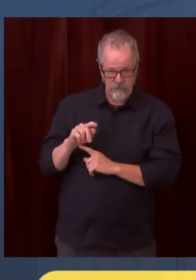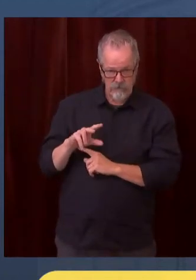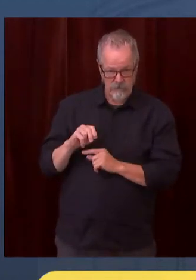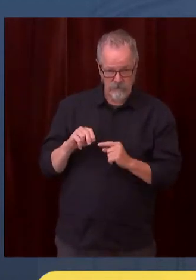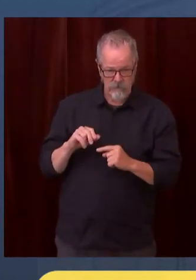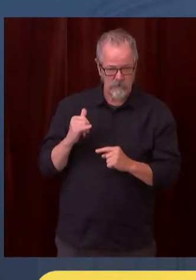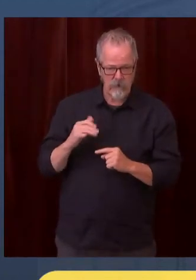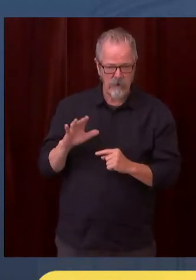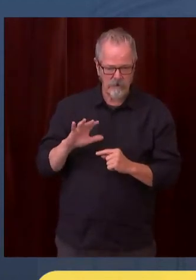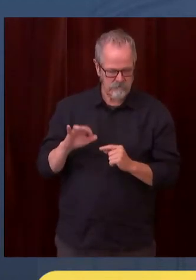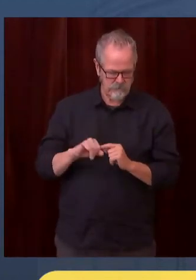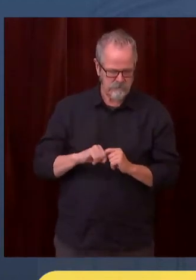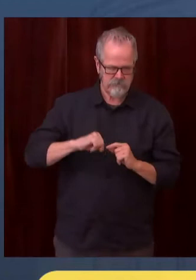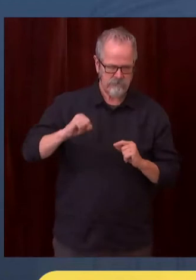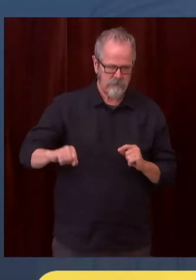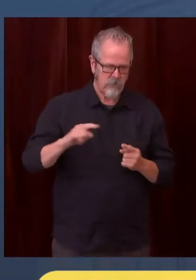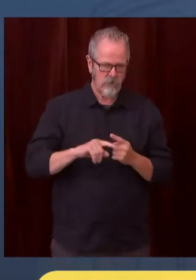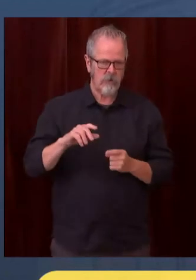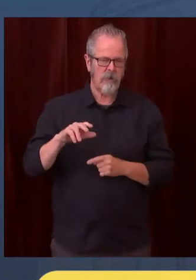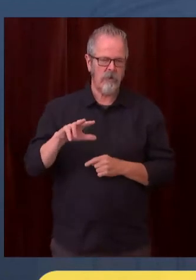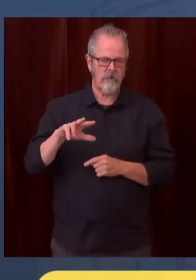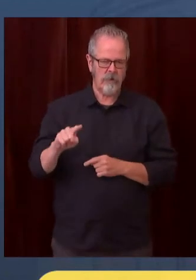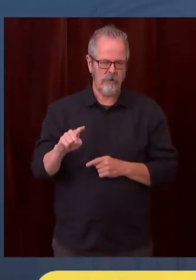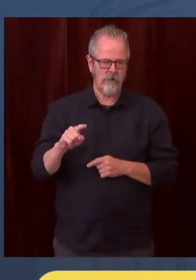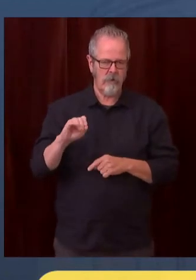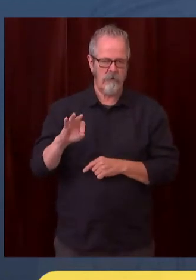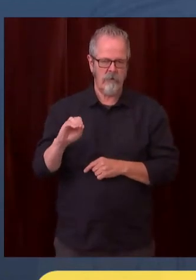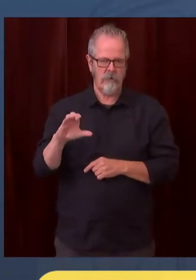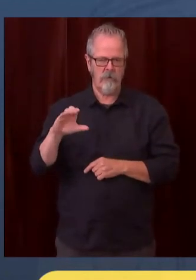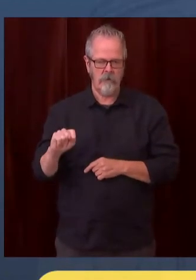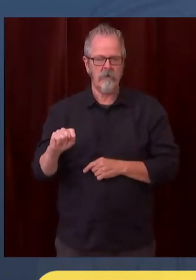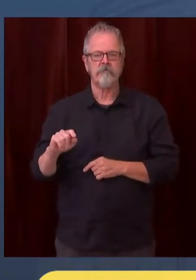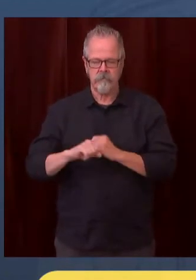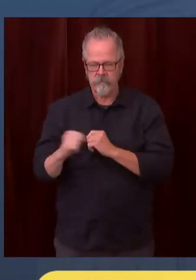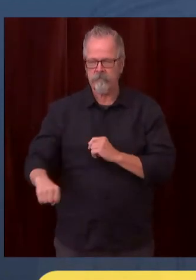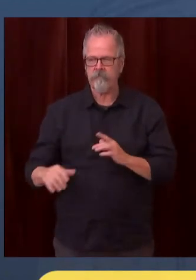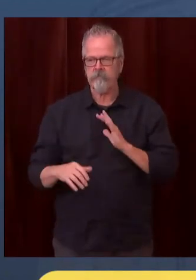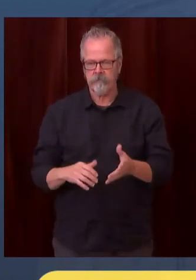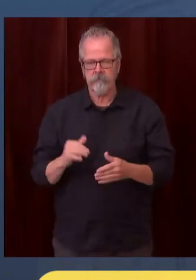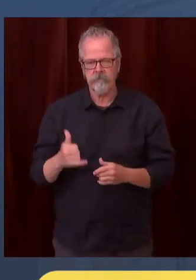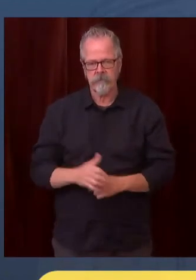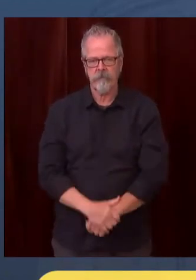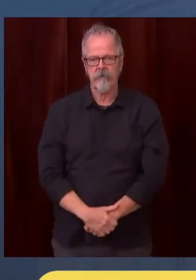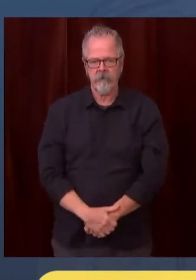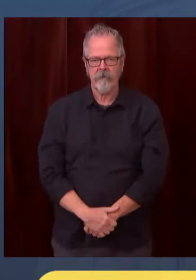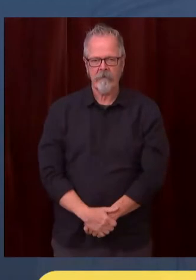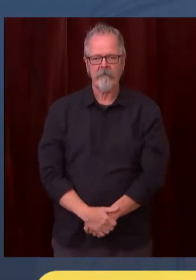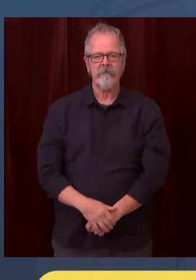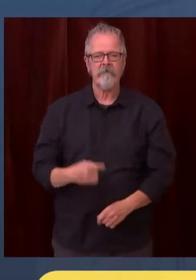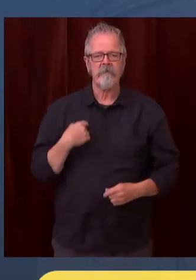believe that counties will be able to move more quickly now, in part because the U.S. Treasury has changed some of the rules